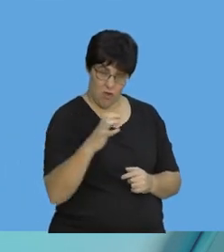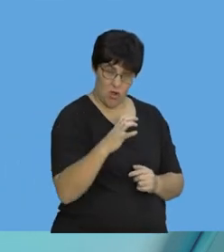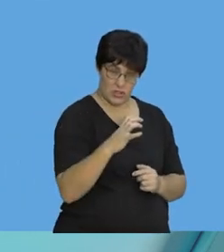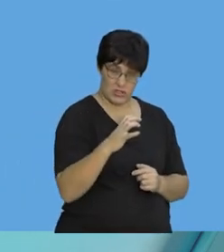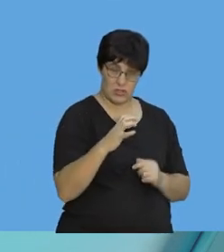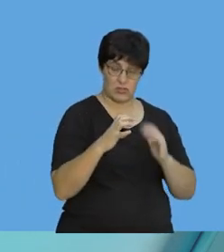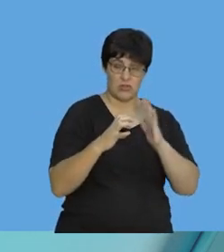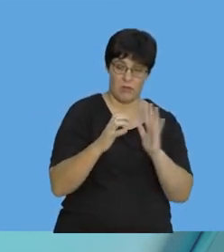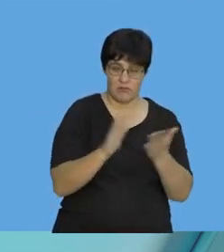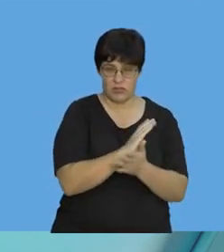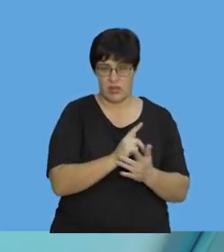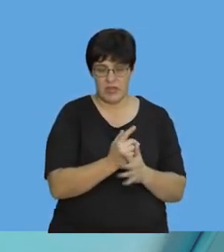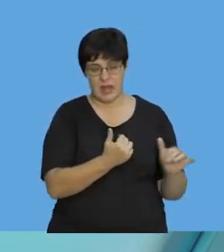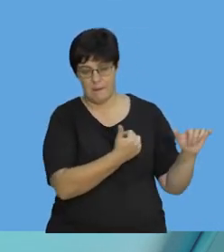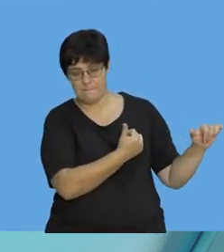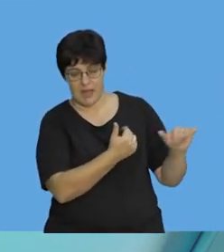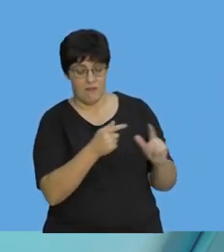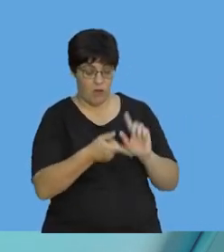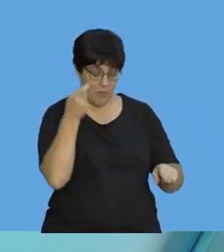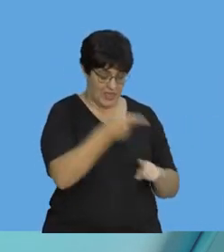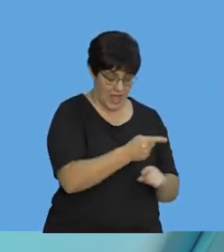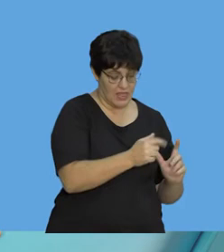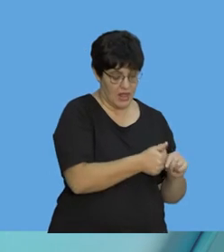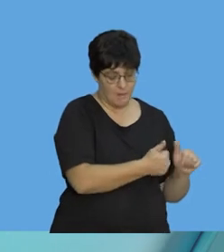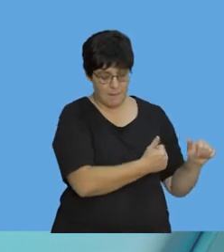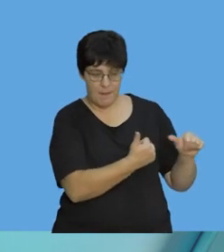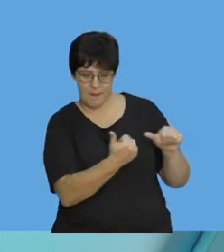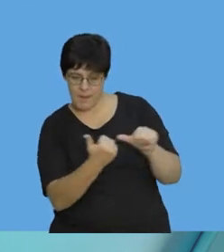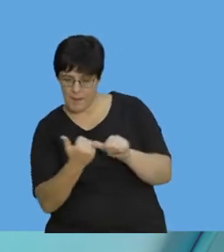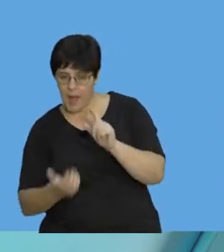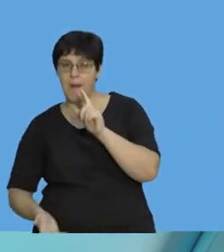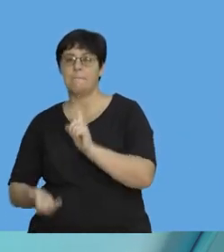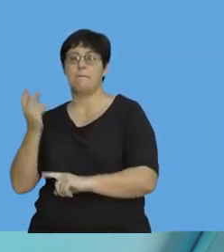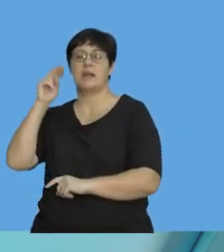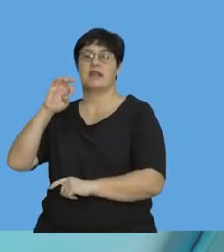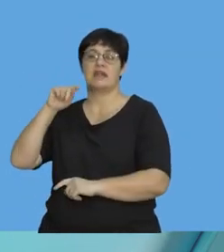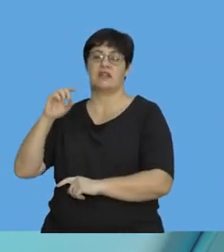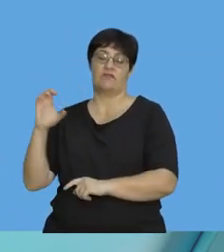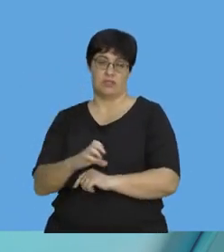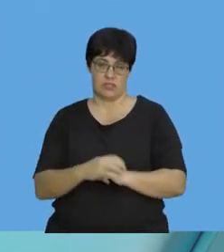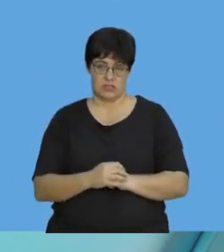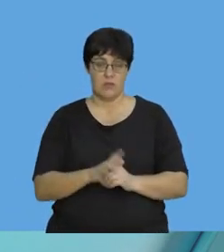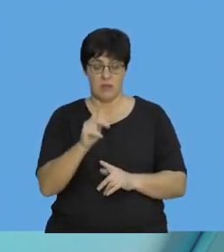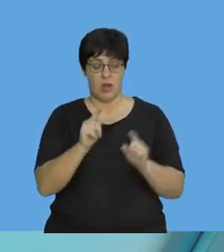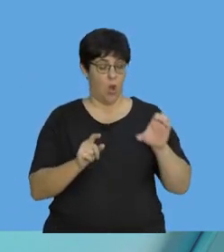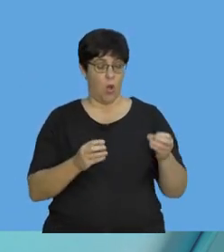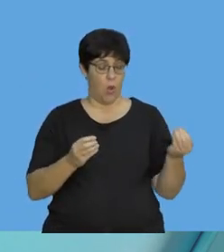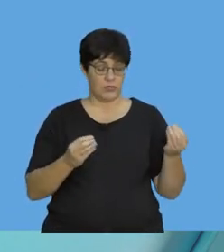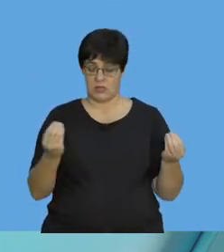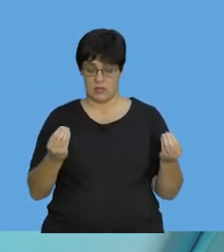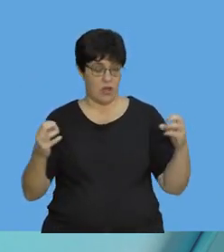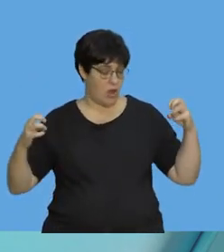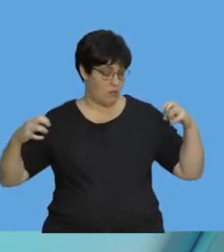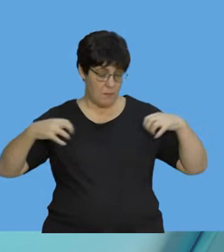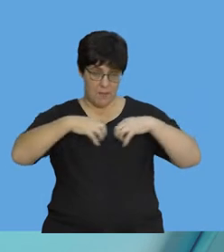That way, they then work backwards and they get the net force that's experienced. And remember, when two objects